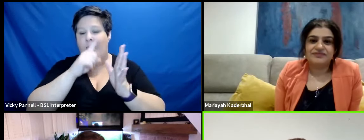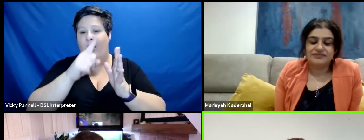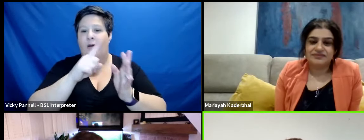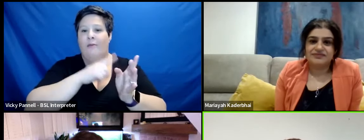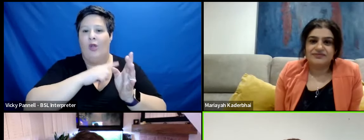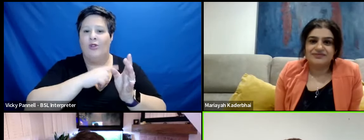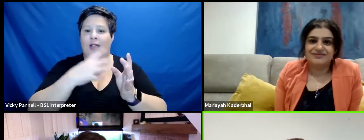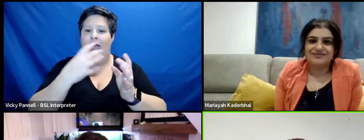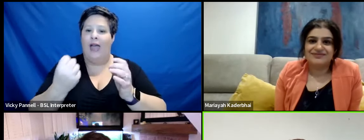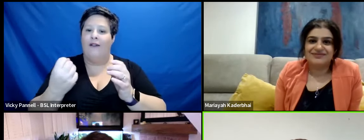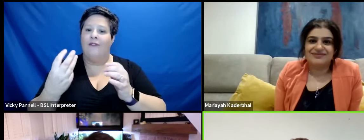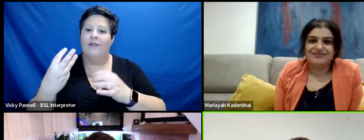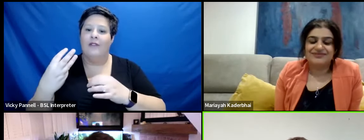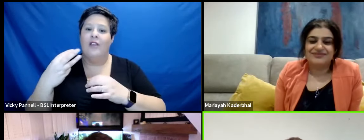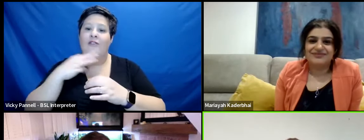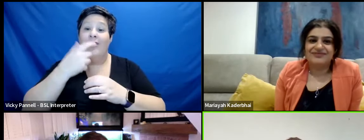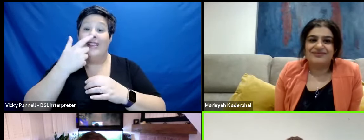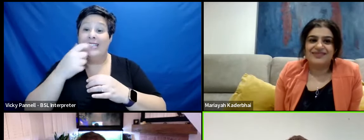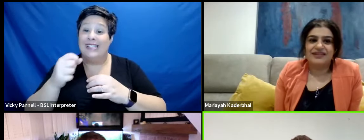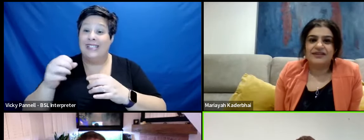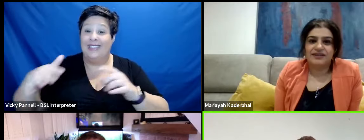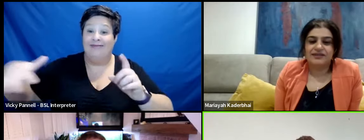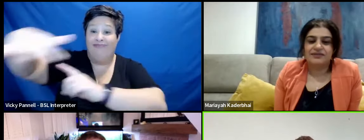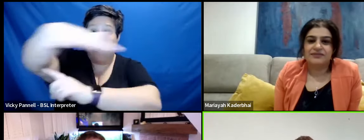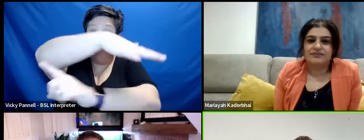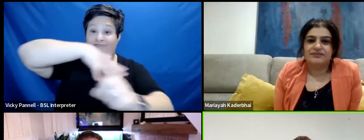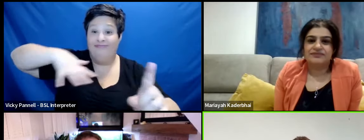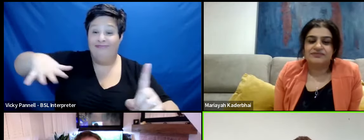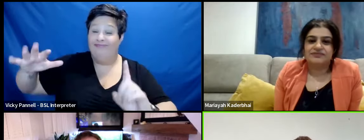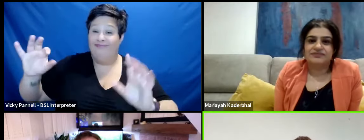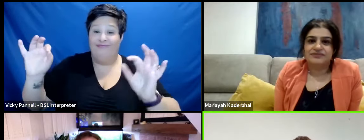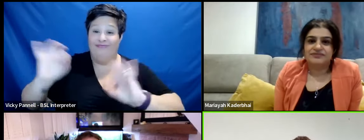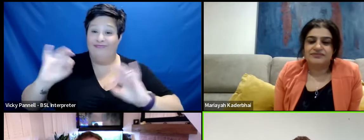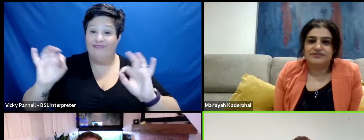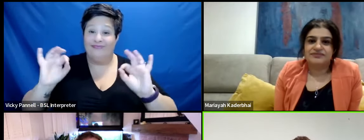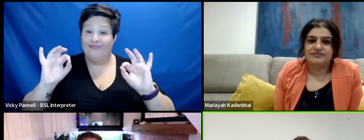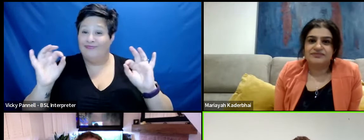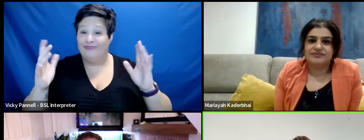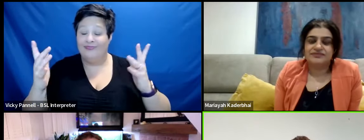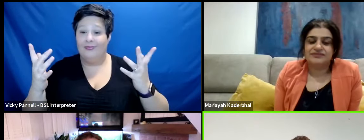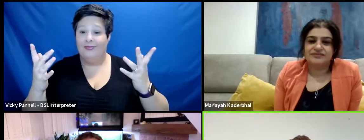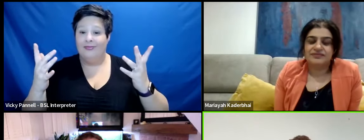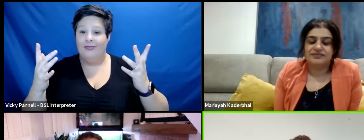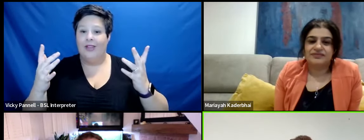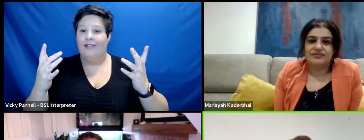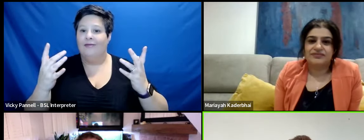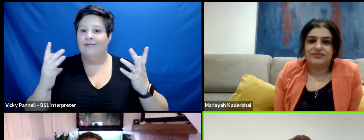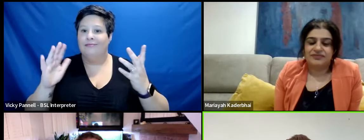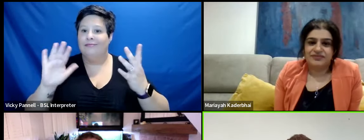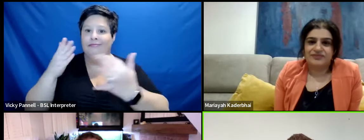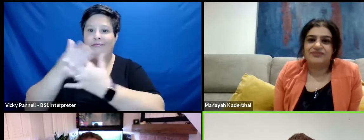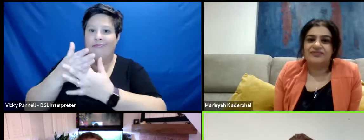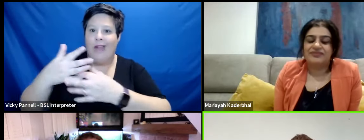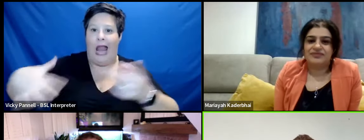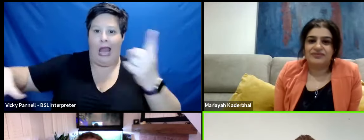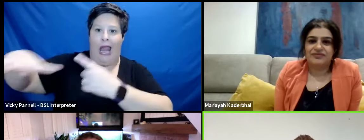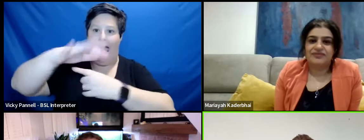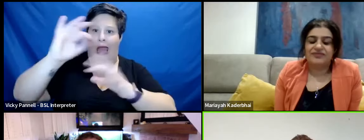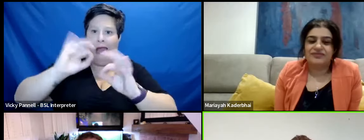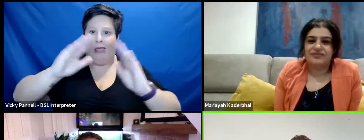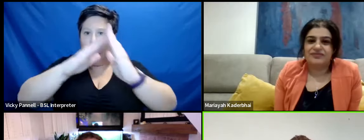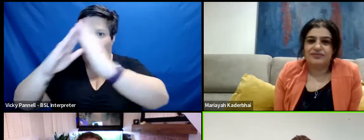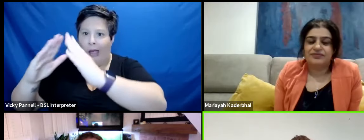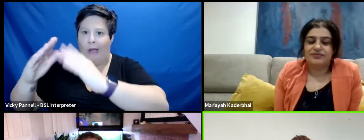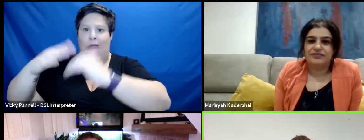near wilderness, or at least uninterfered with land, let's put it like that.